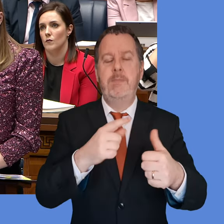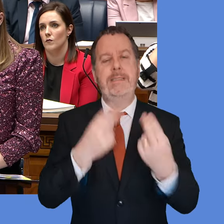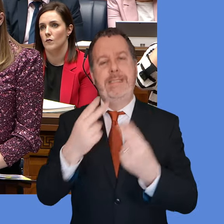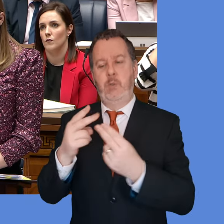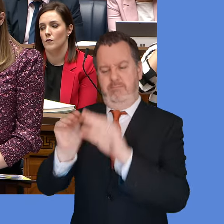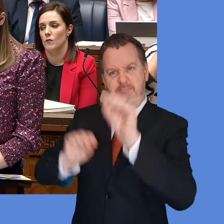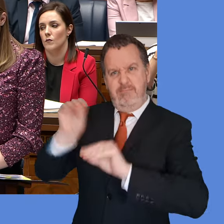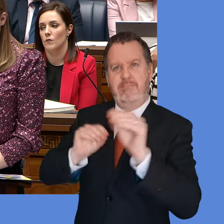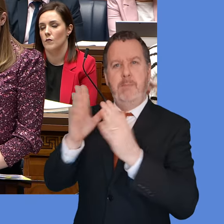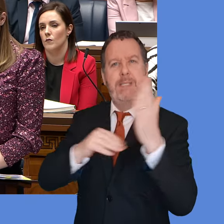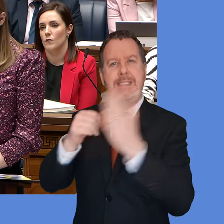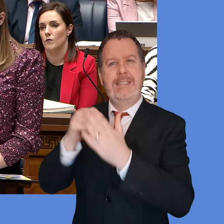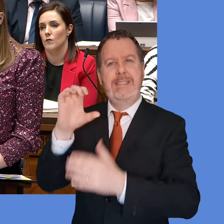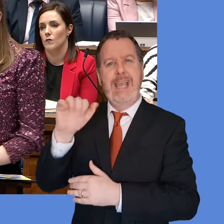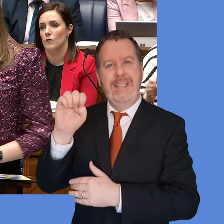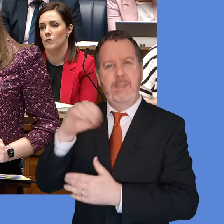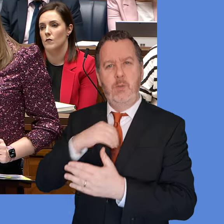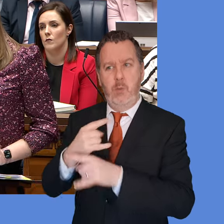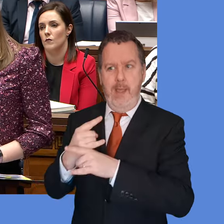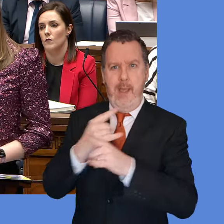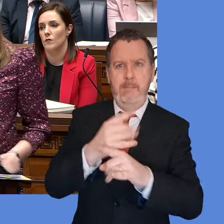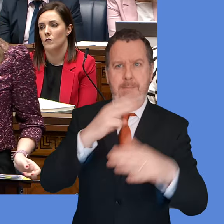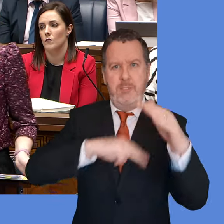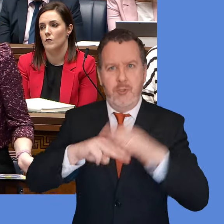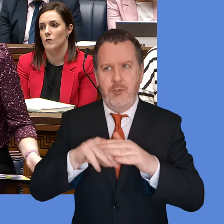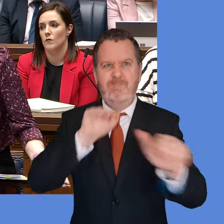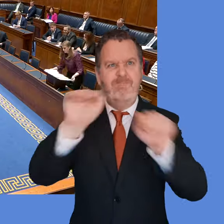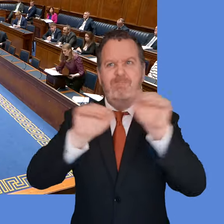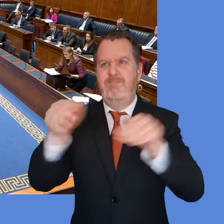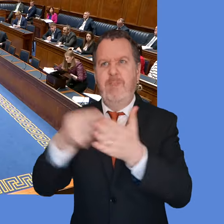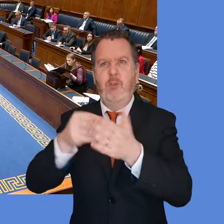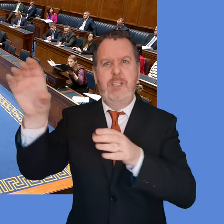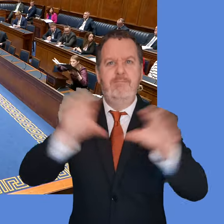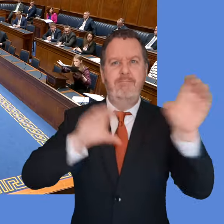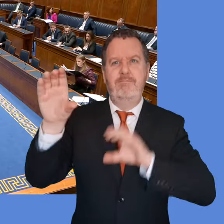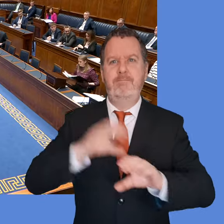ministerial decisions and unassociated funding requirements. Madam Søren.